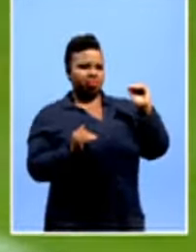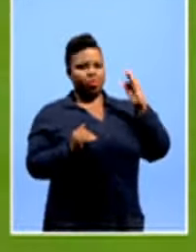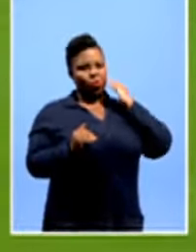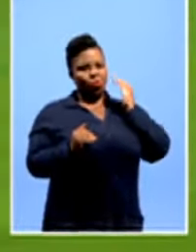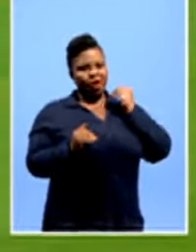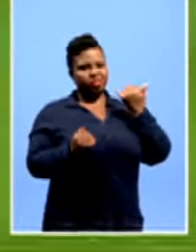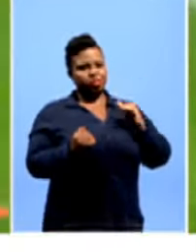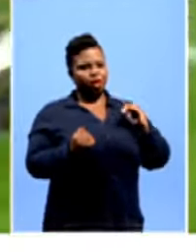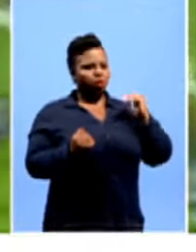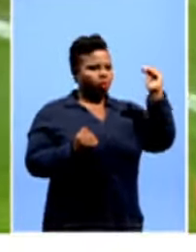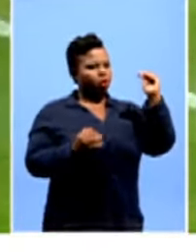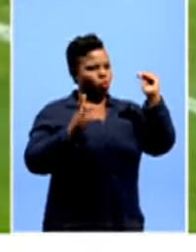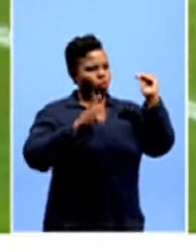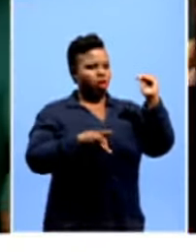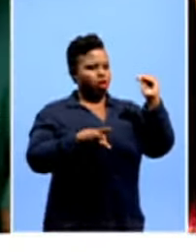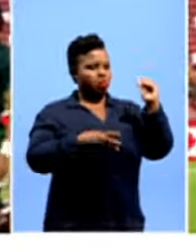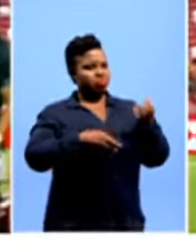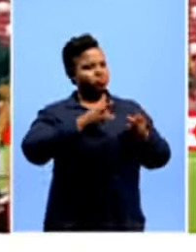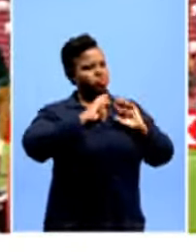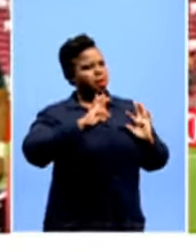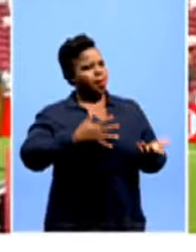white counterparts. What's your response to that?